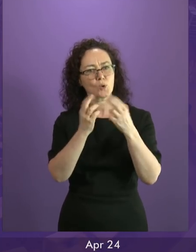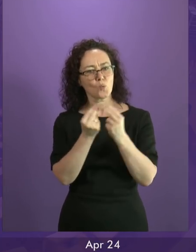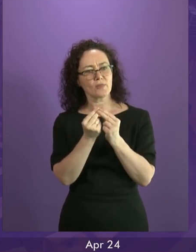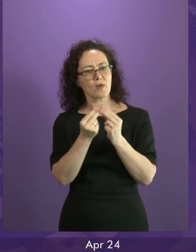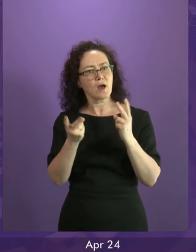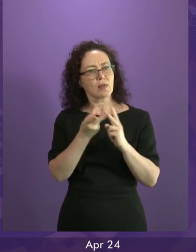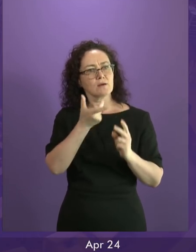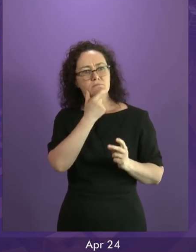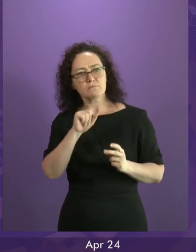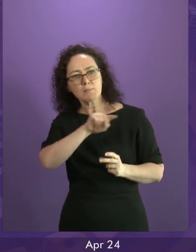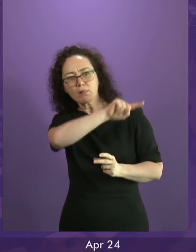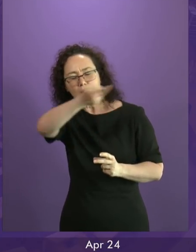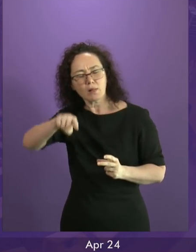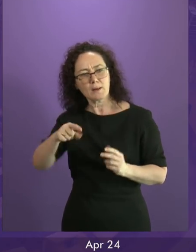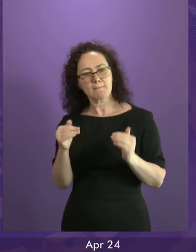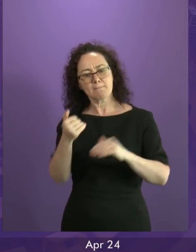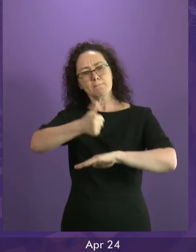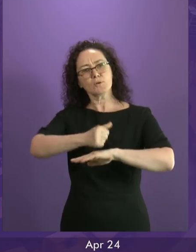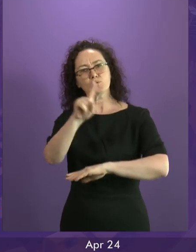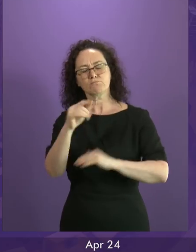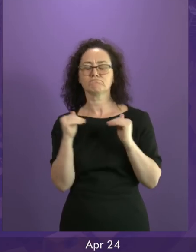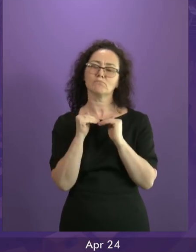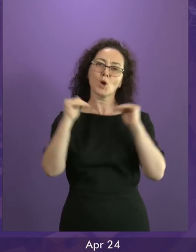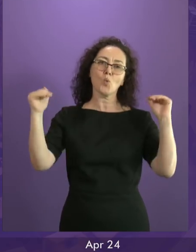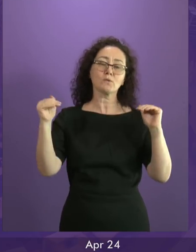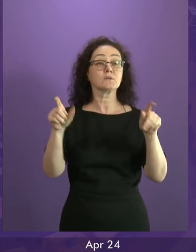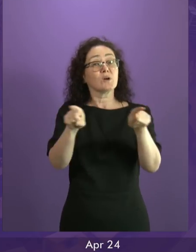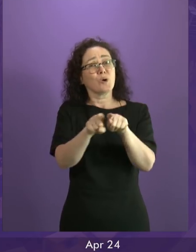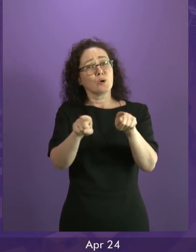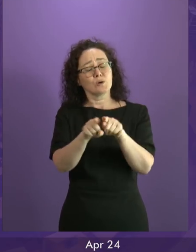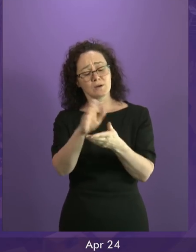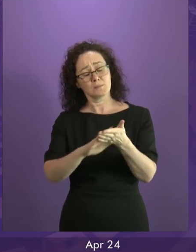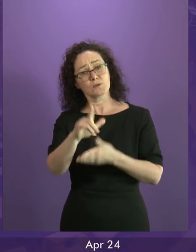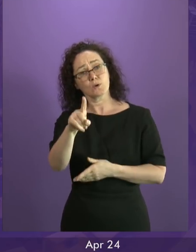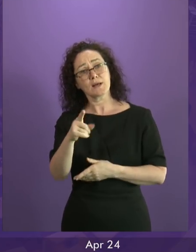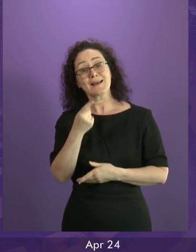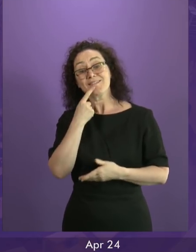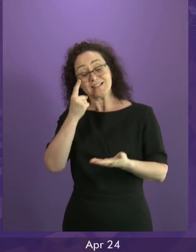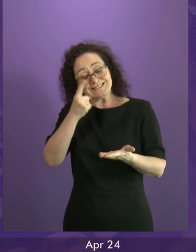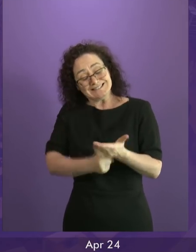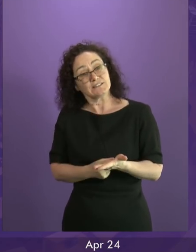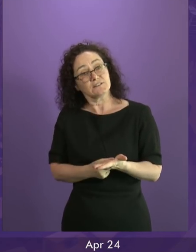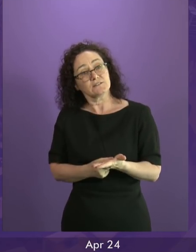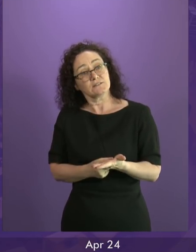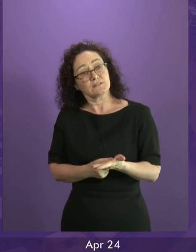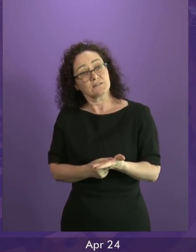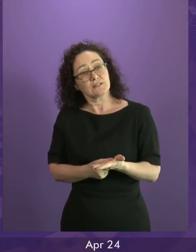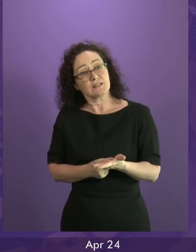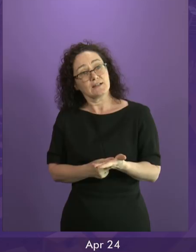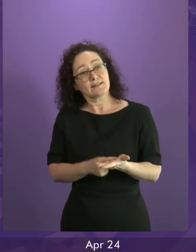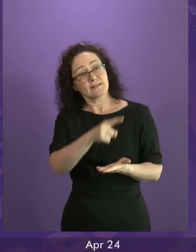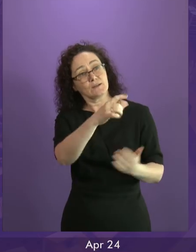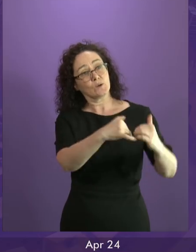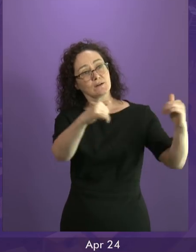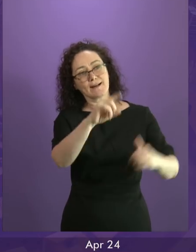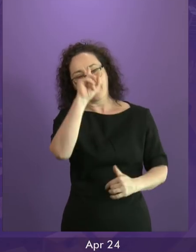equality. And it would mean that decisions against our will and contrary to our interests cannot be imposed on us by